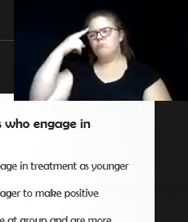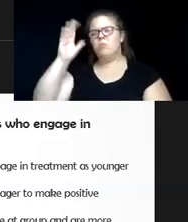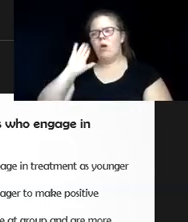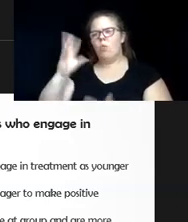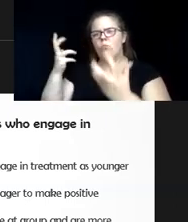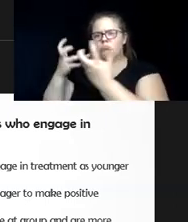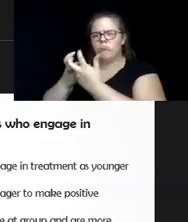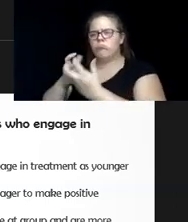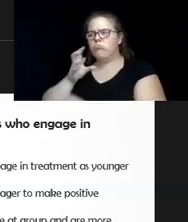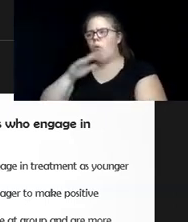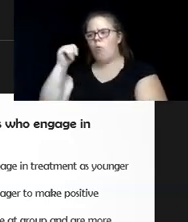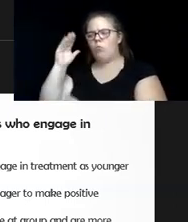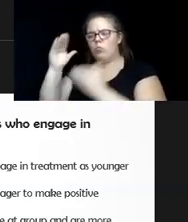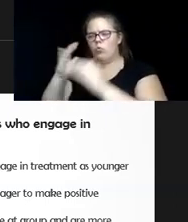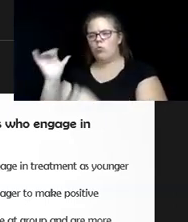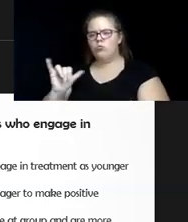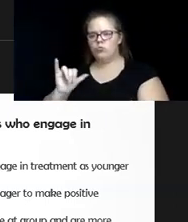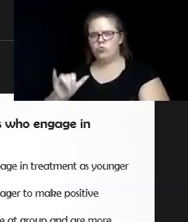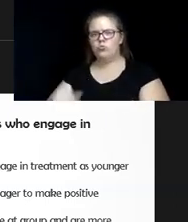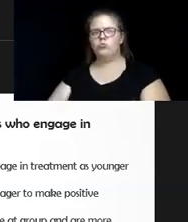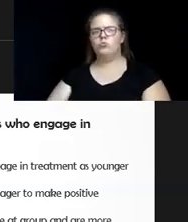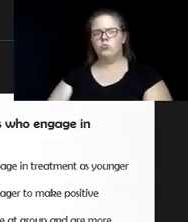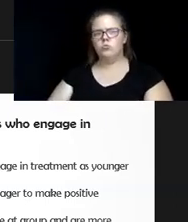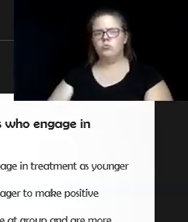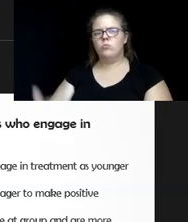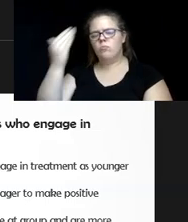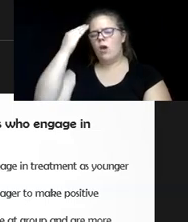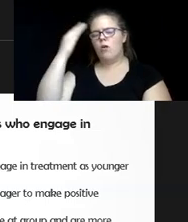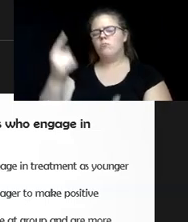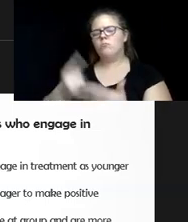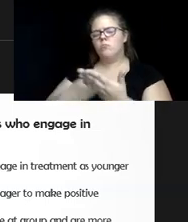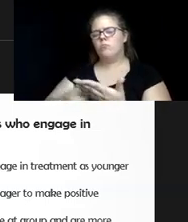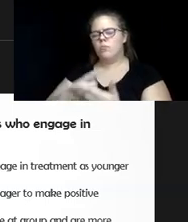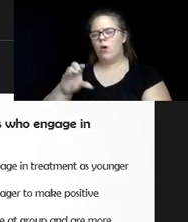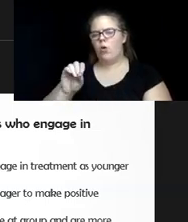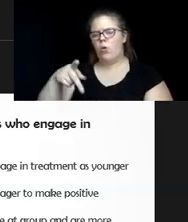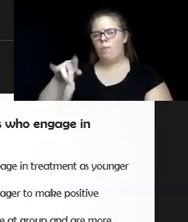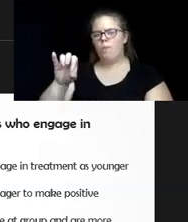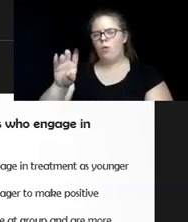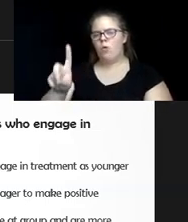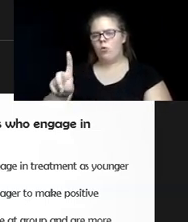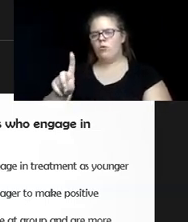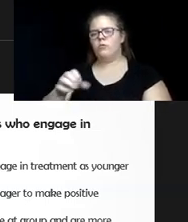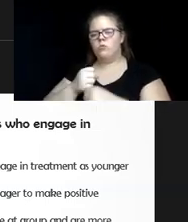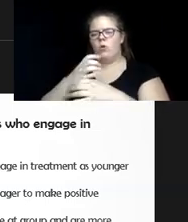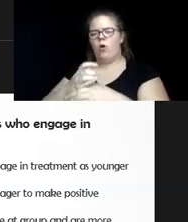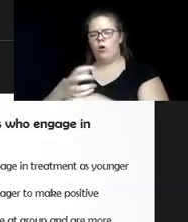that methadone is an opioid and I know sometimes opioids will cause weakening of the bones.